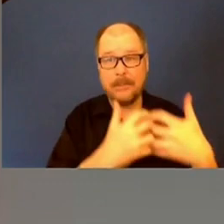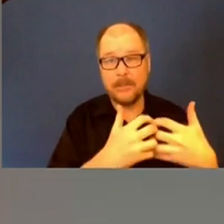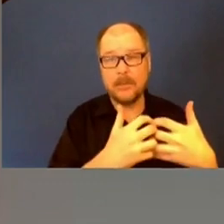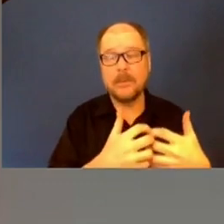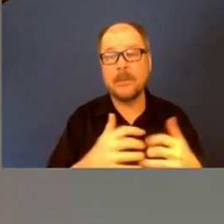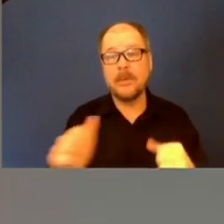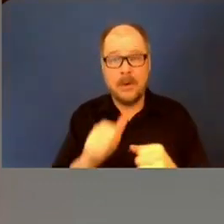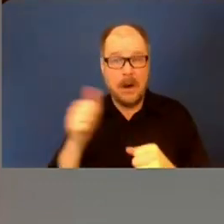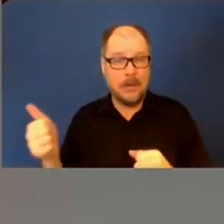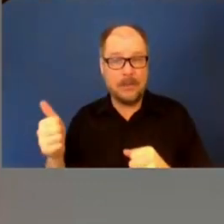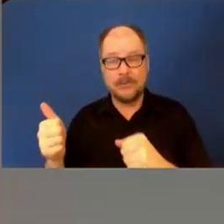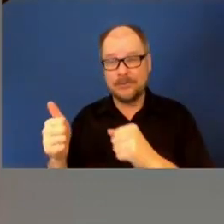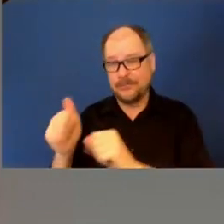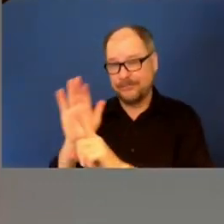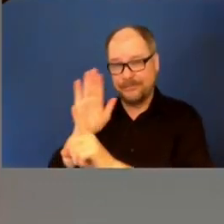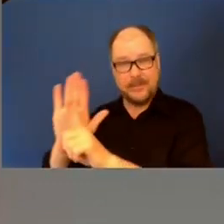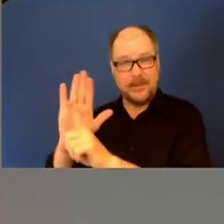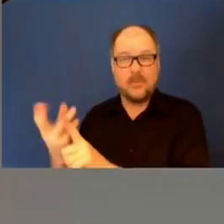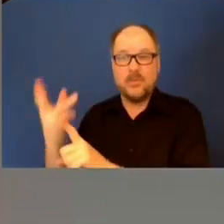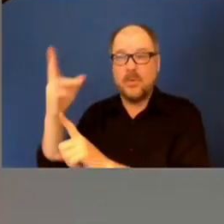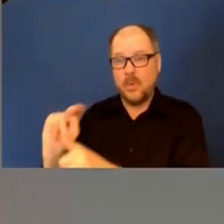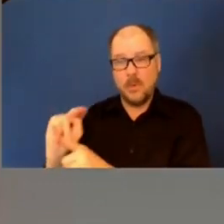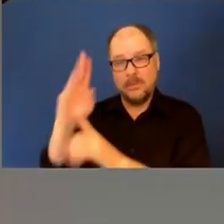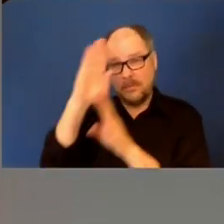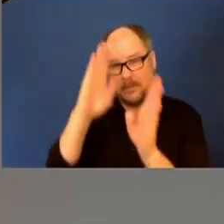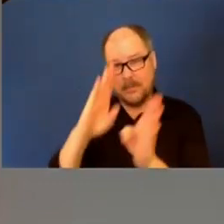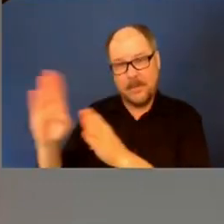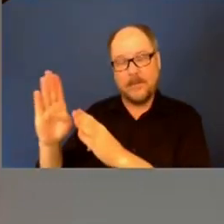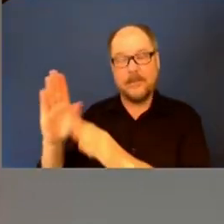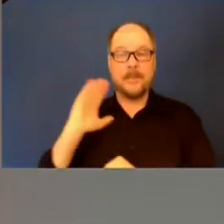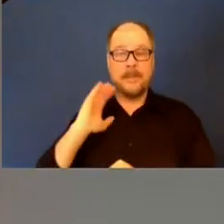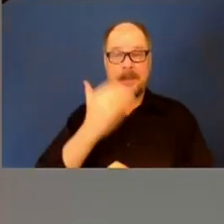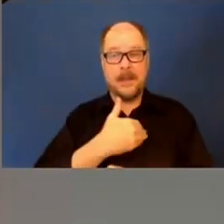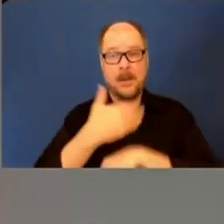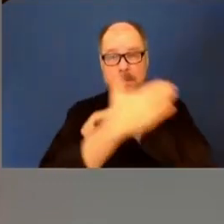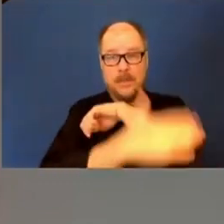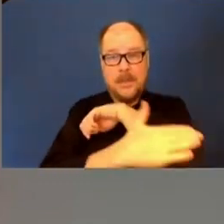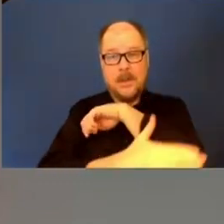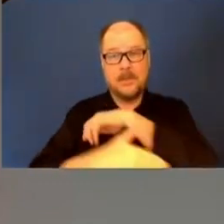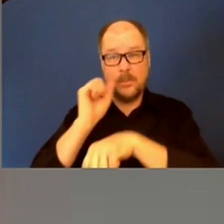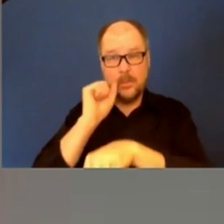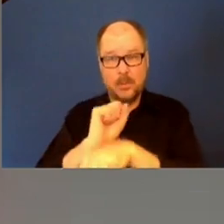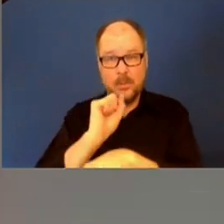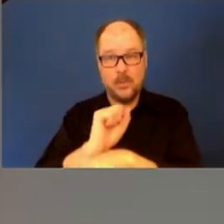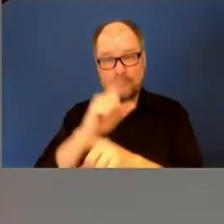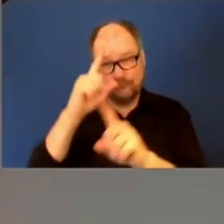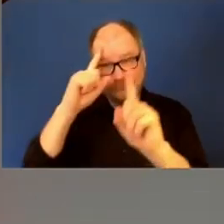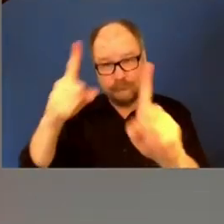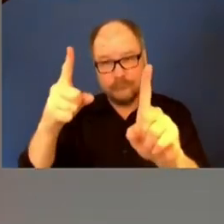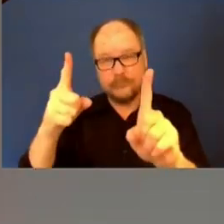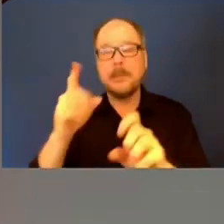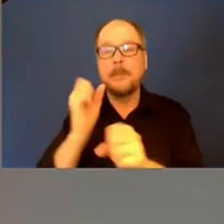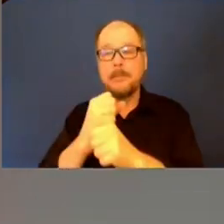are developing their own plans. But our main effort right now is making sure that they are moving forward with